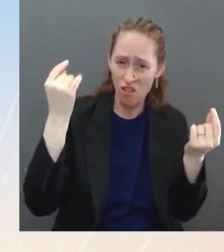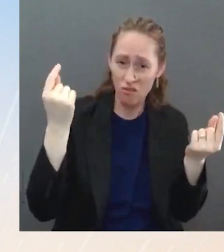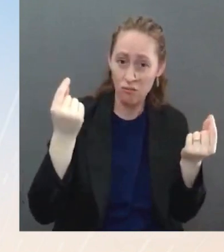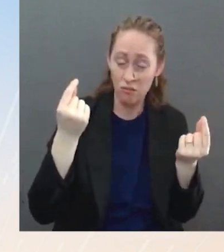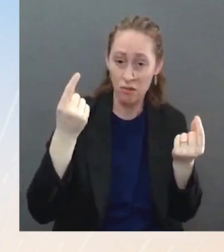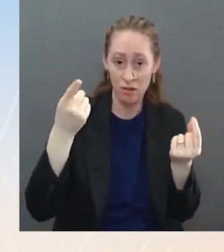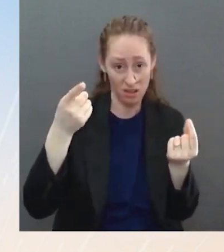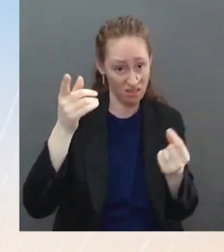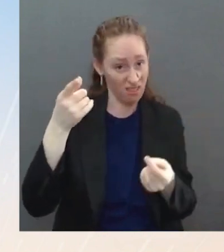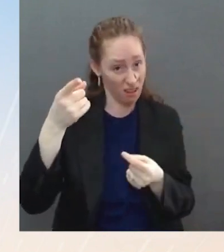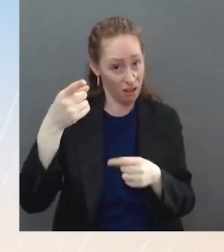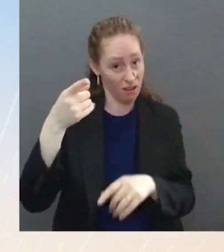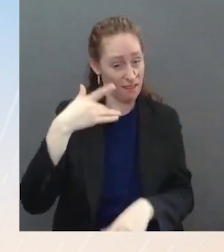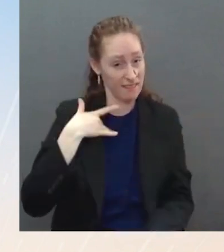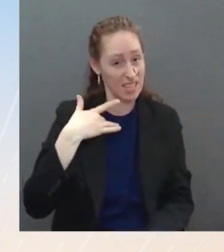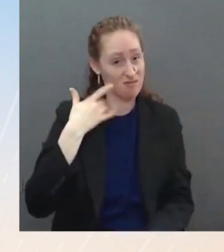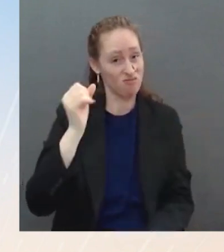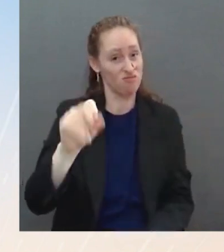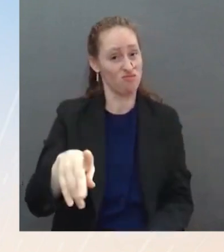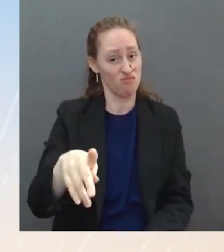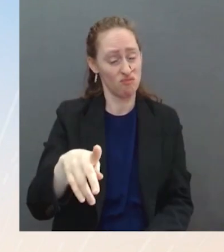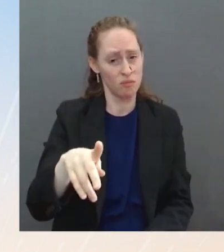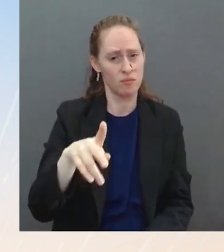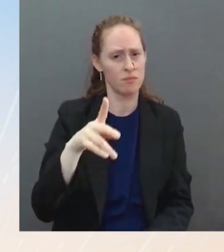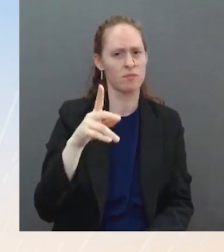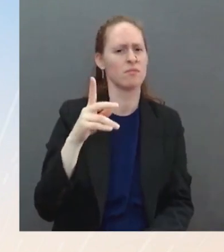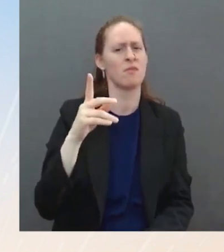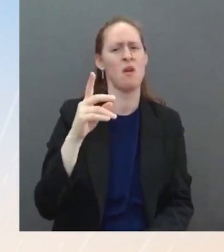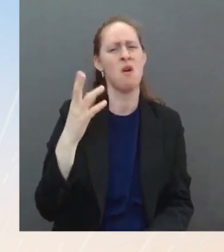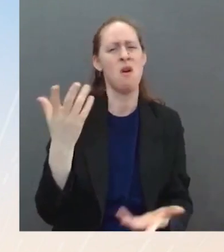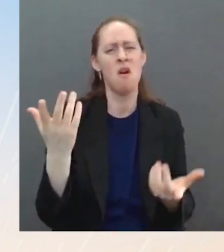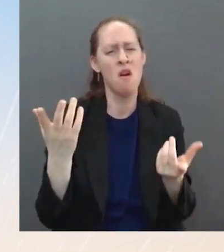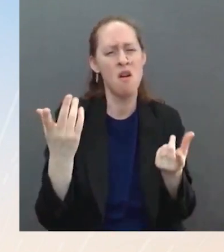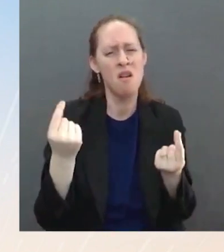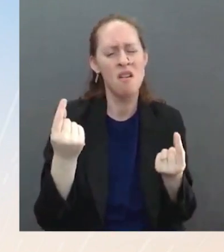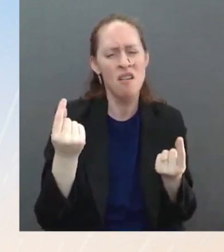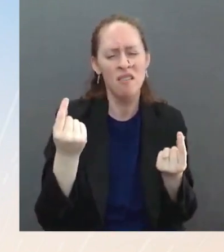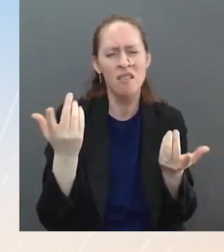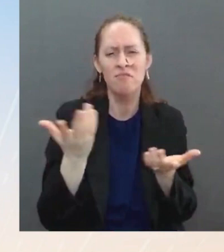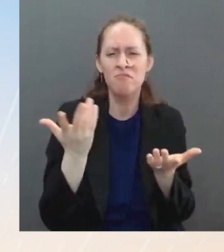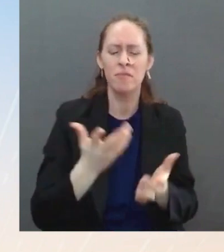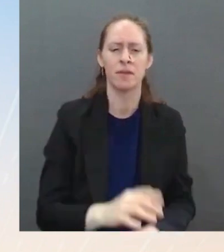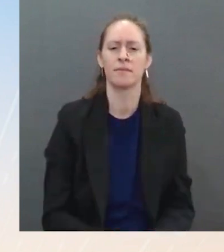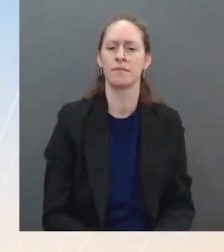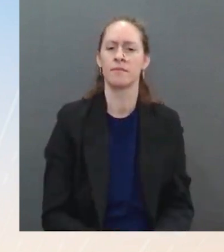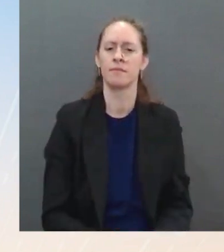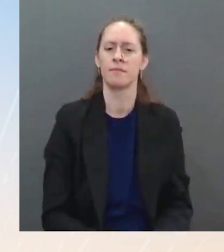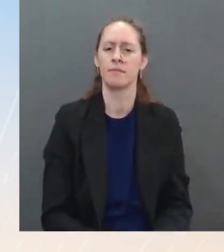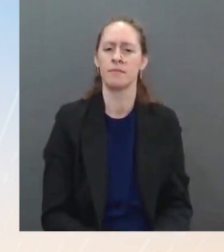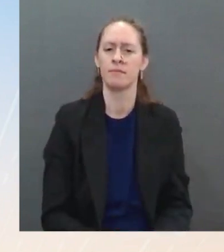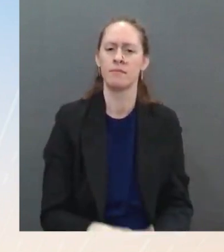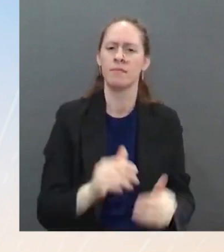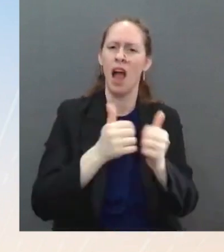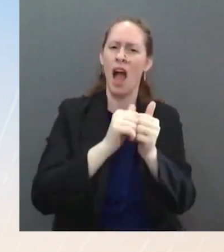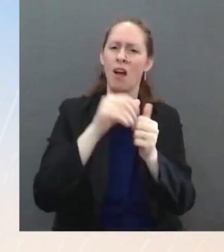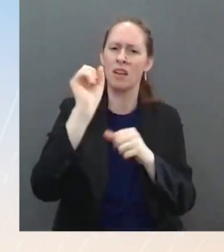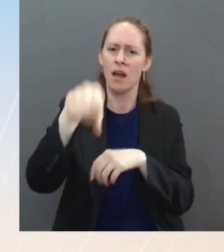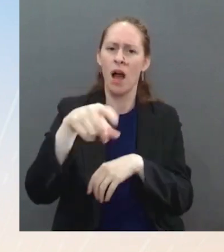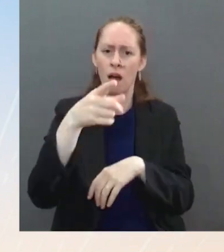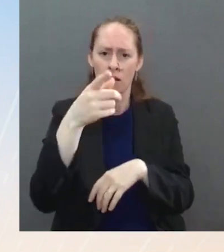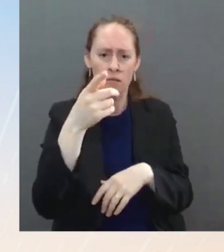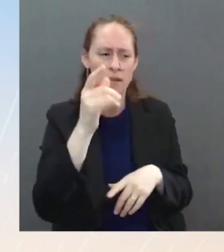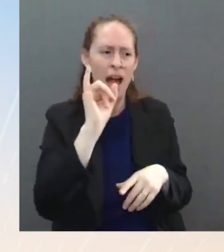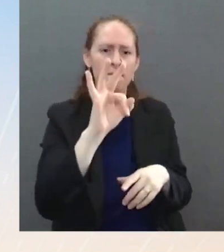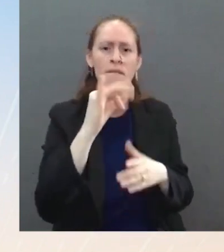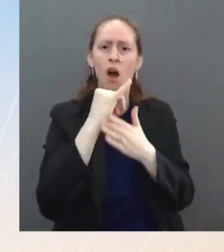do anything to support comedians who are being attacked and other artists? Thank you. So I don't have any official comment from the White